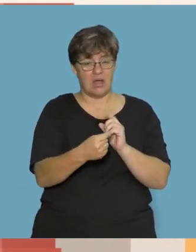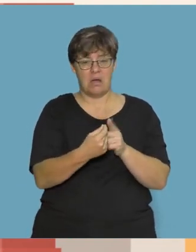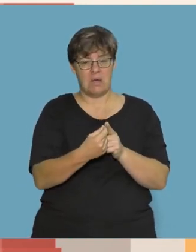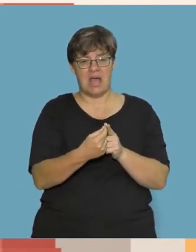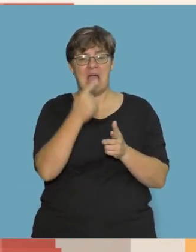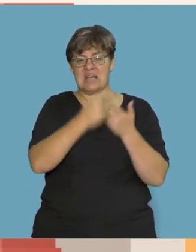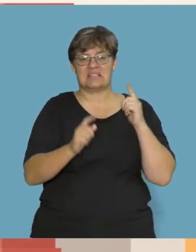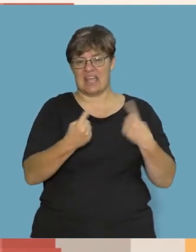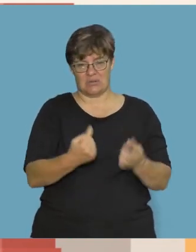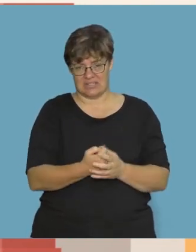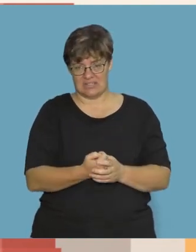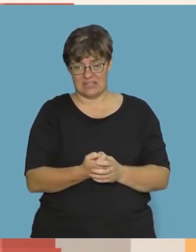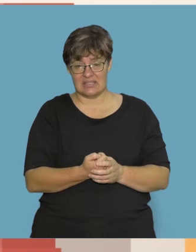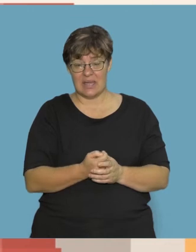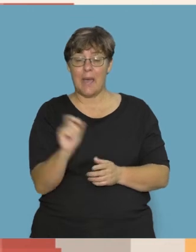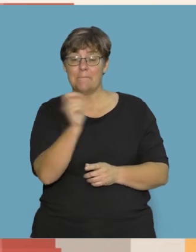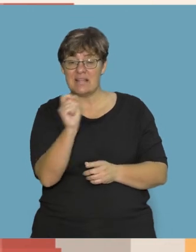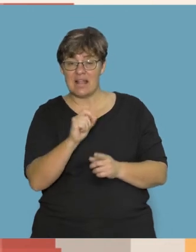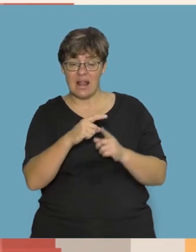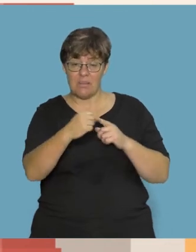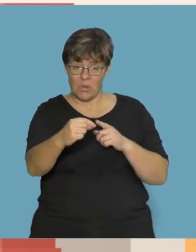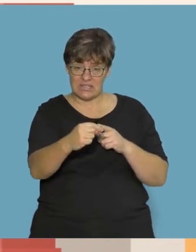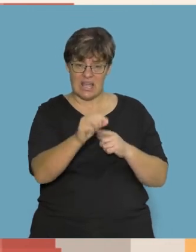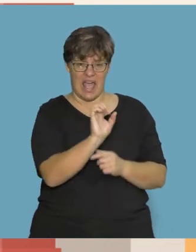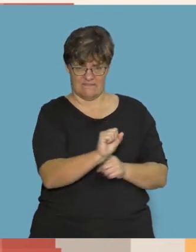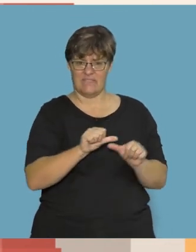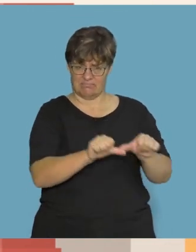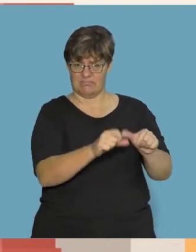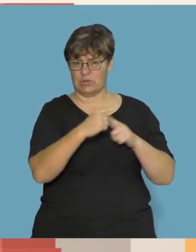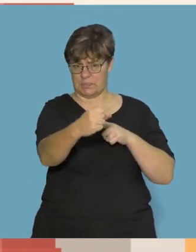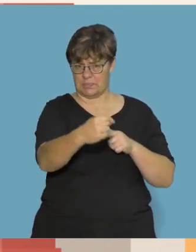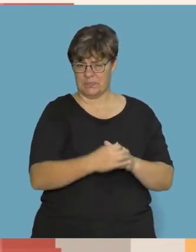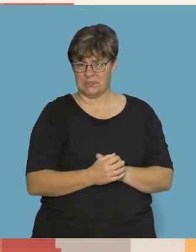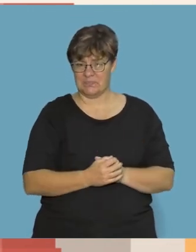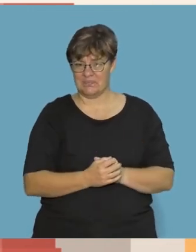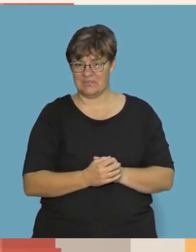but cannot cut you. It keeps your pencil pointed. What is it?